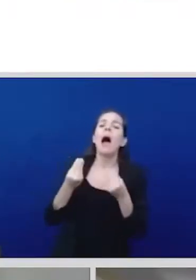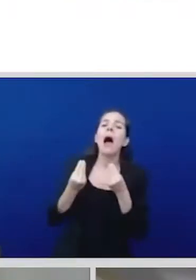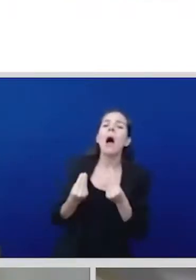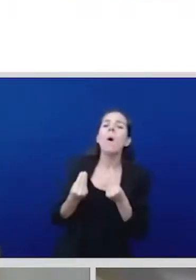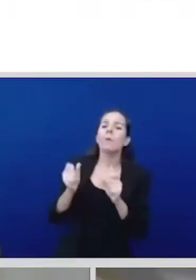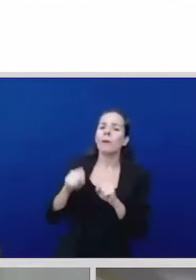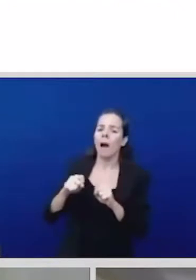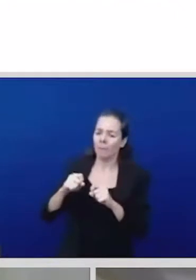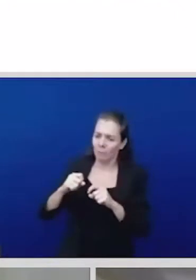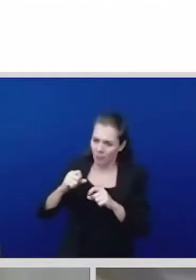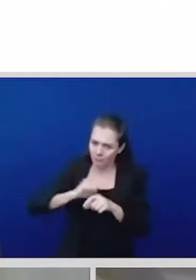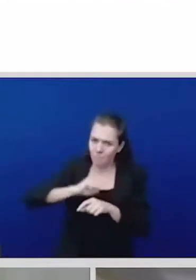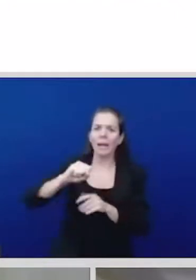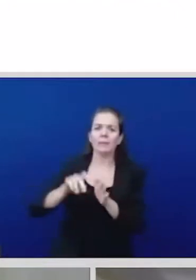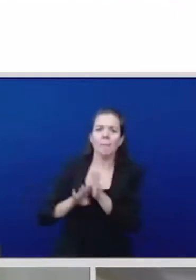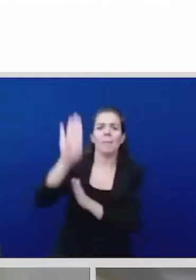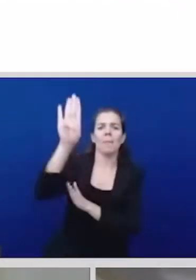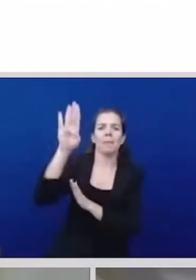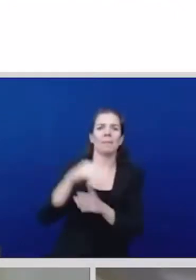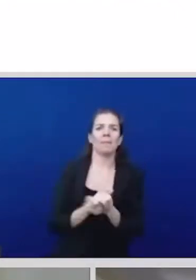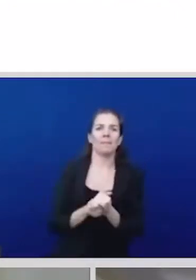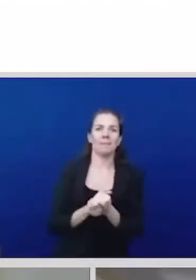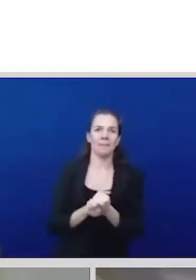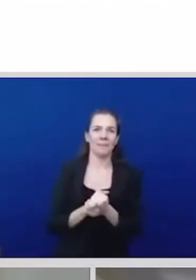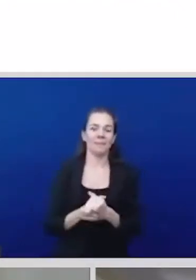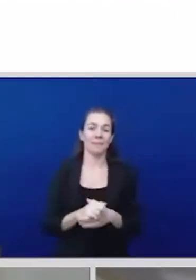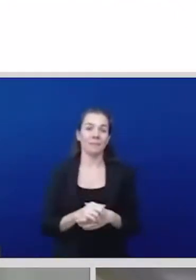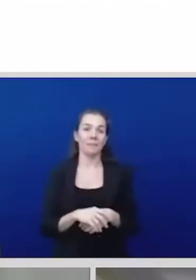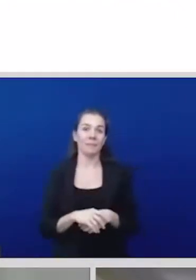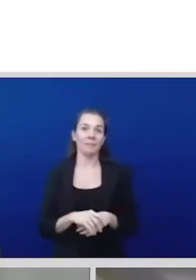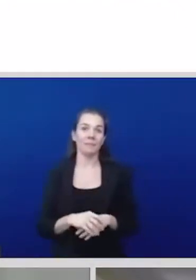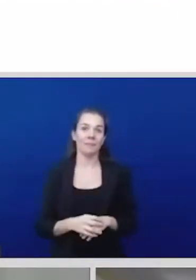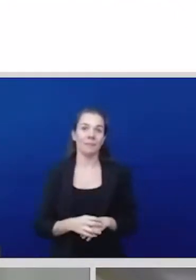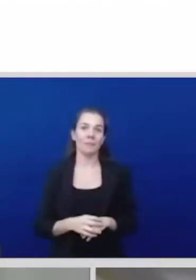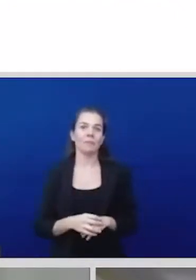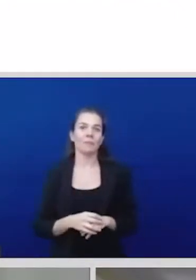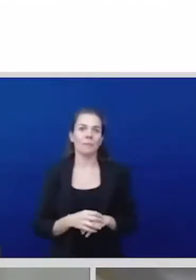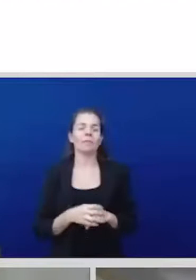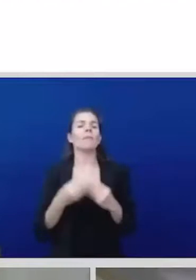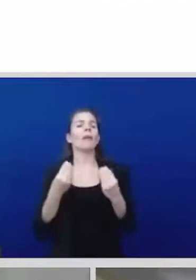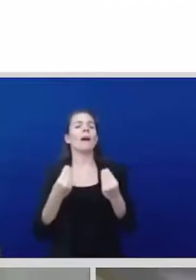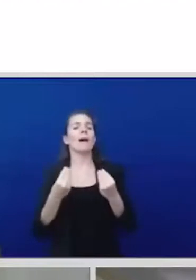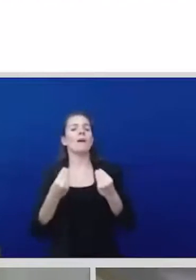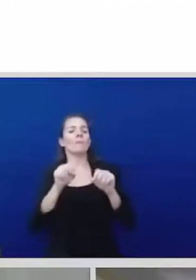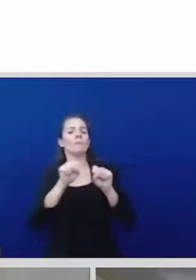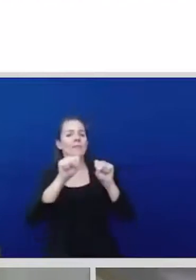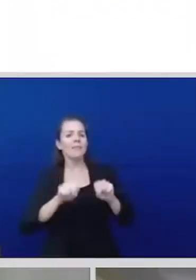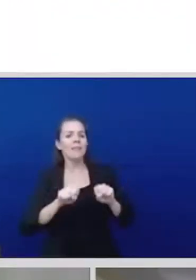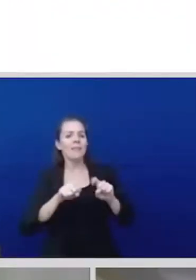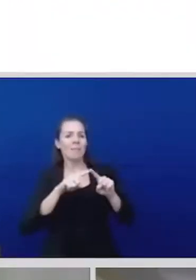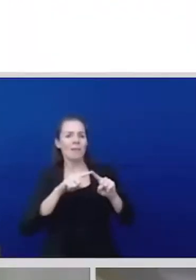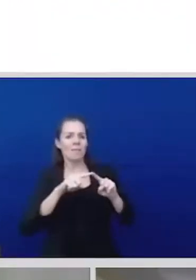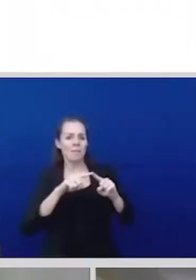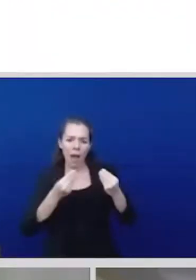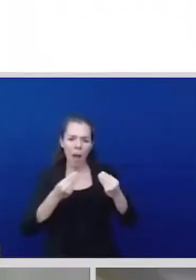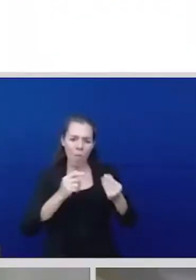a while. But what are the recommendations? Because it's fundamental for this type of forum that has many